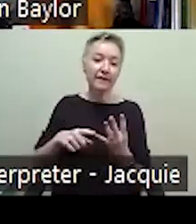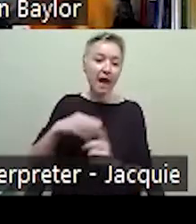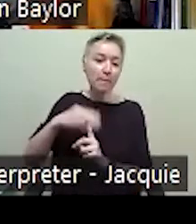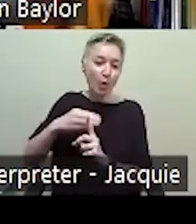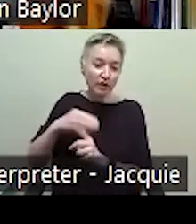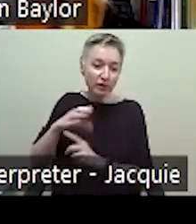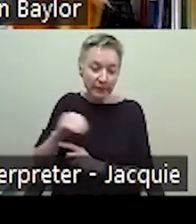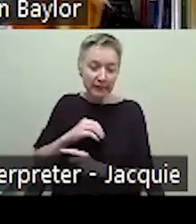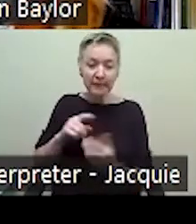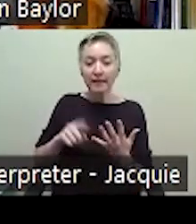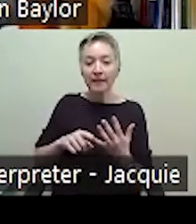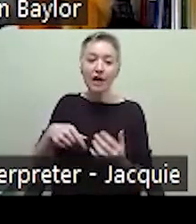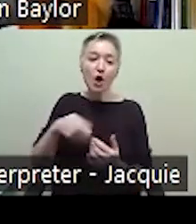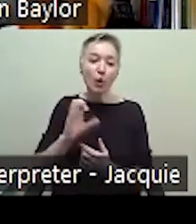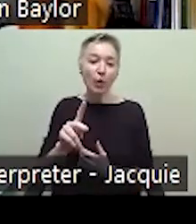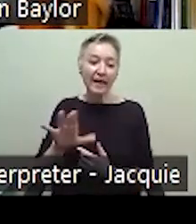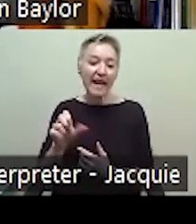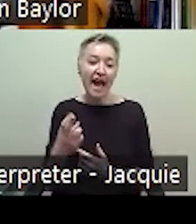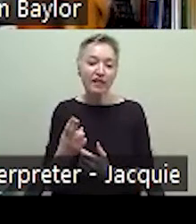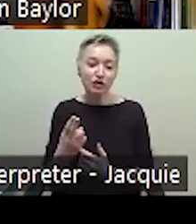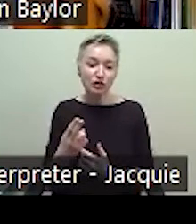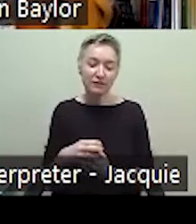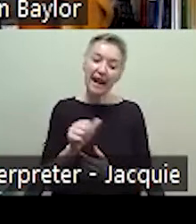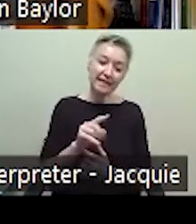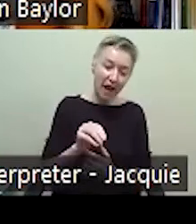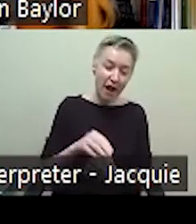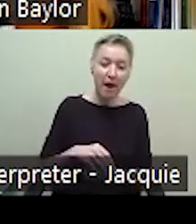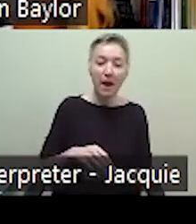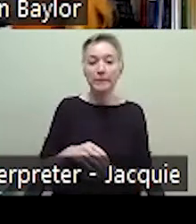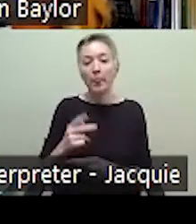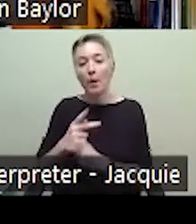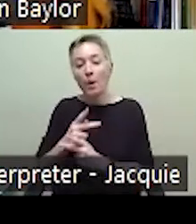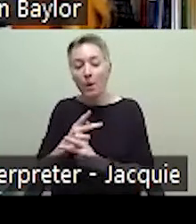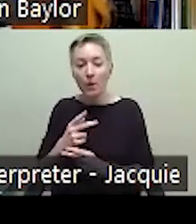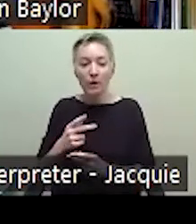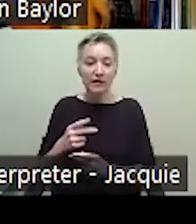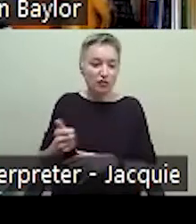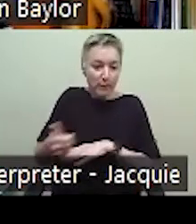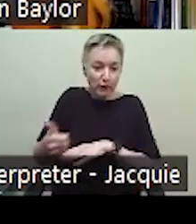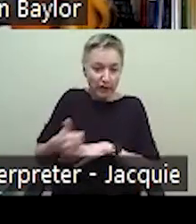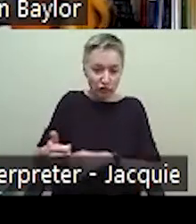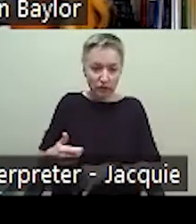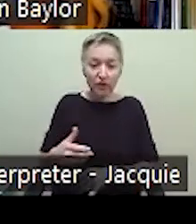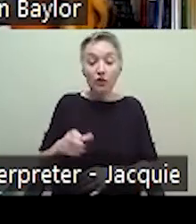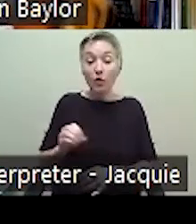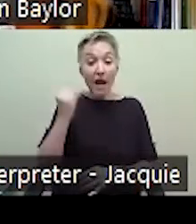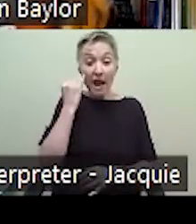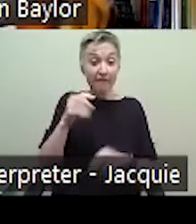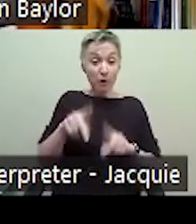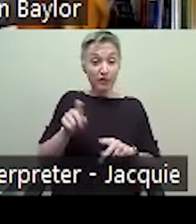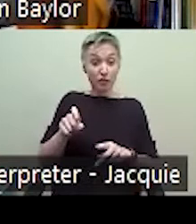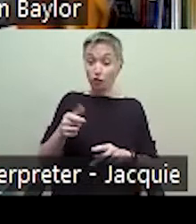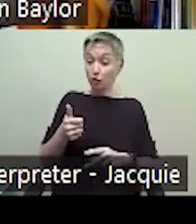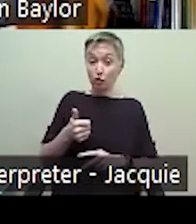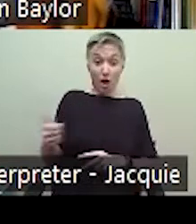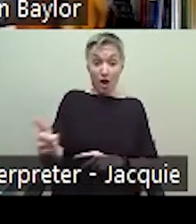ATM. Of course, there's the public transportation. So anywhere they need to get in the community, they need to have a transportation